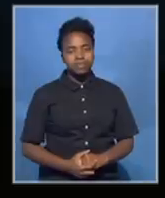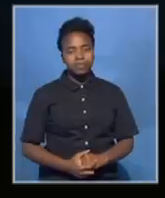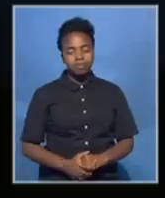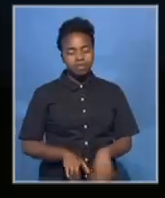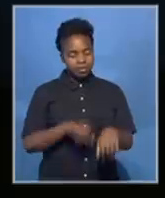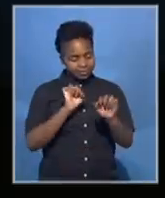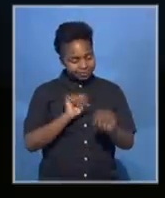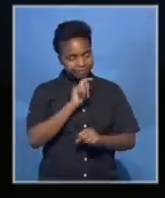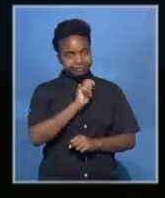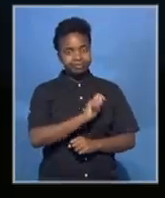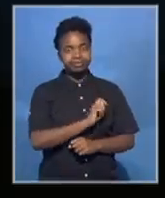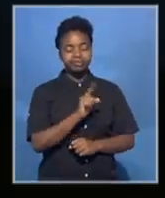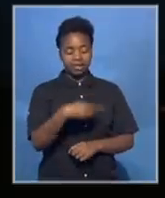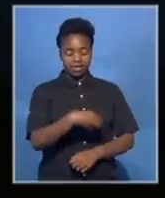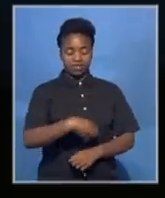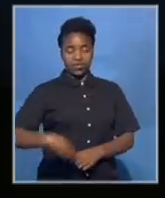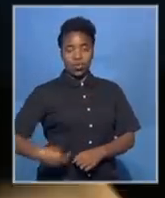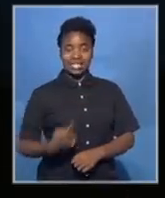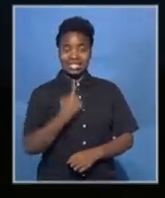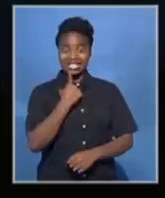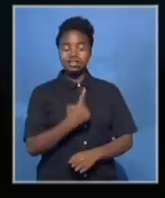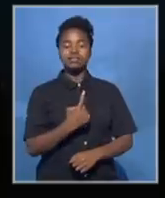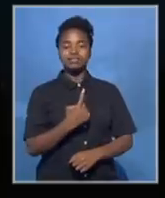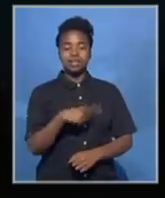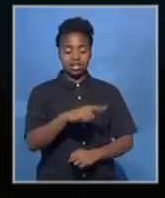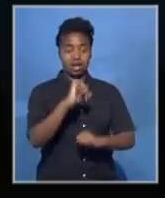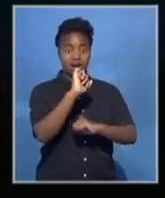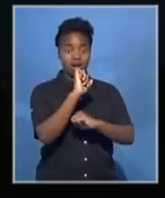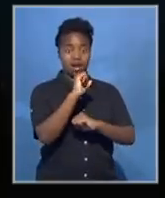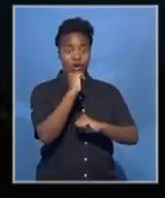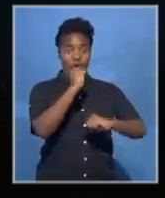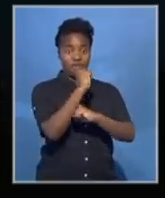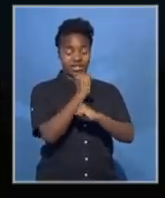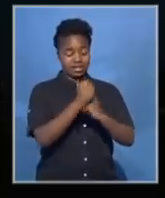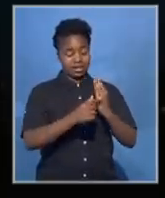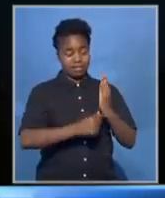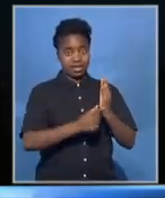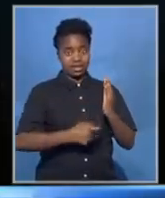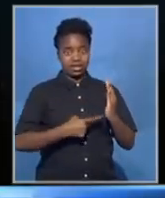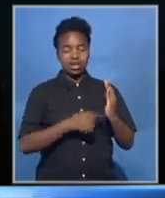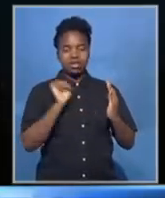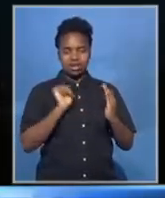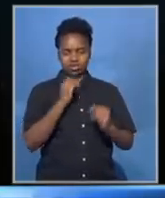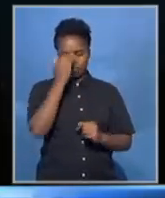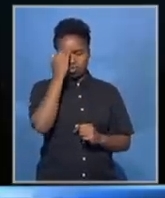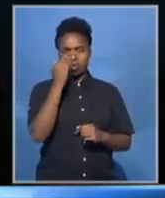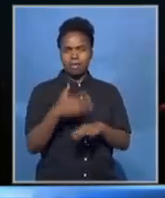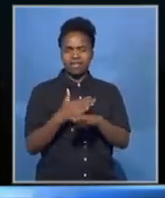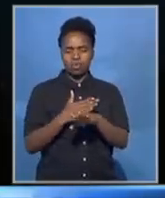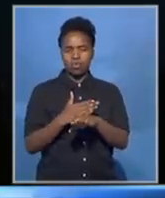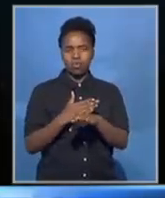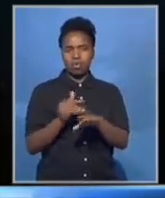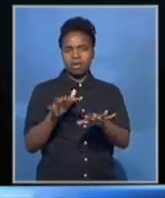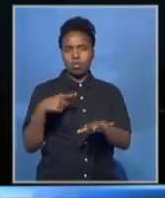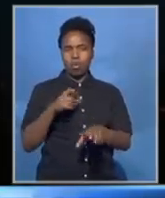Yes, indeed. So, yeah, the French President François Hollande said, you know, that the country had been under threat for some time, and it's important